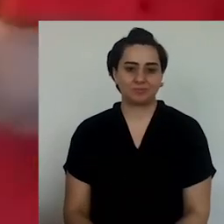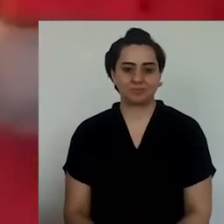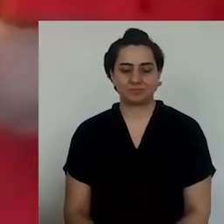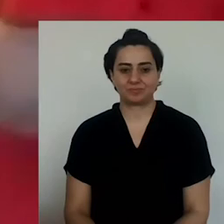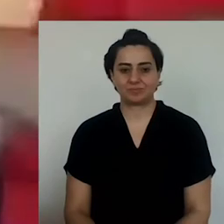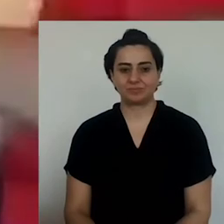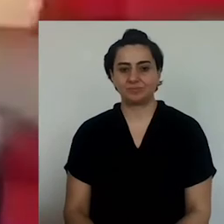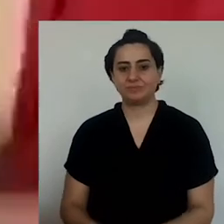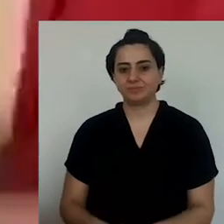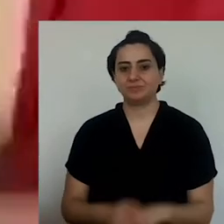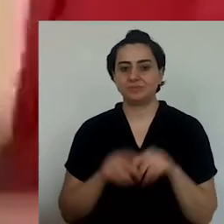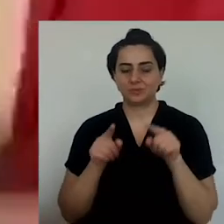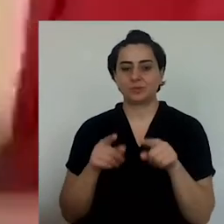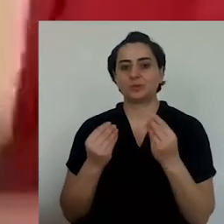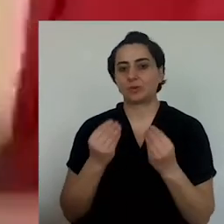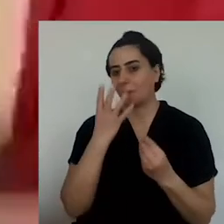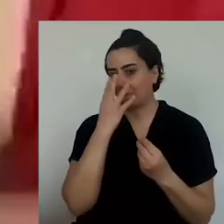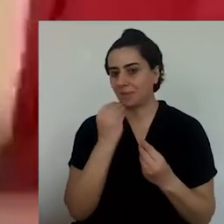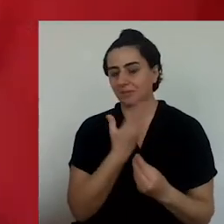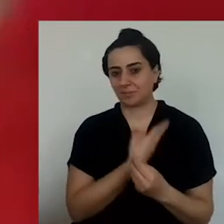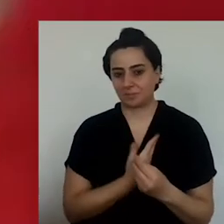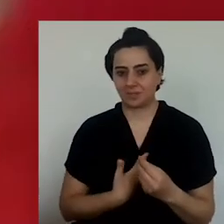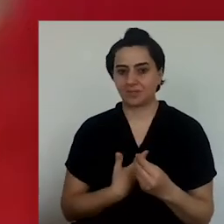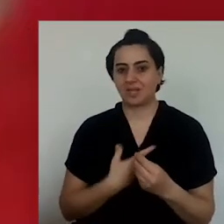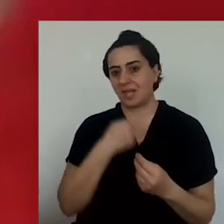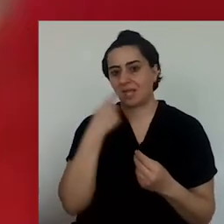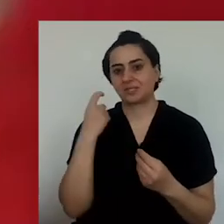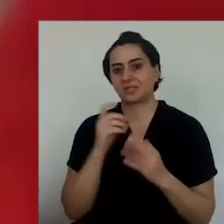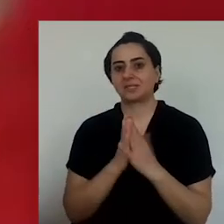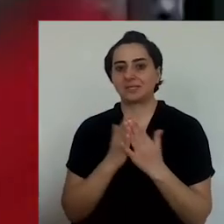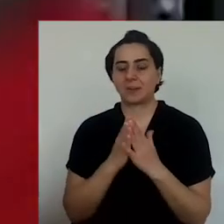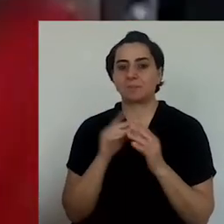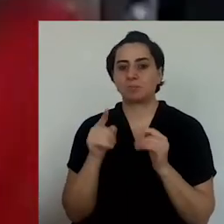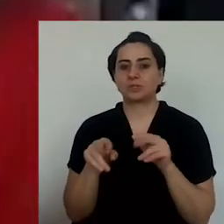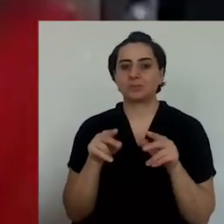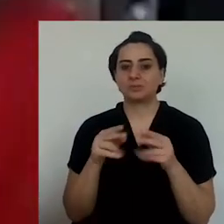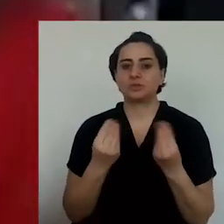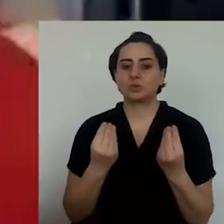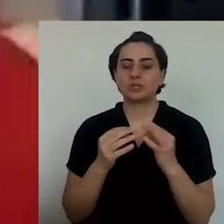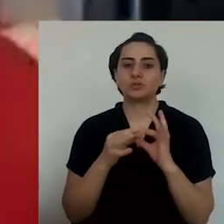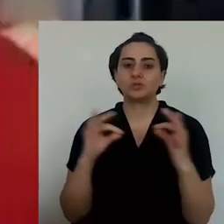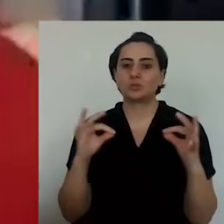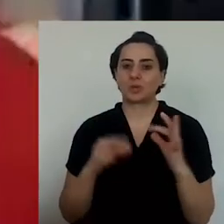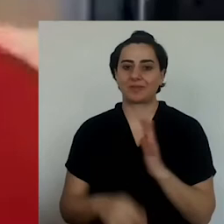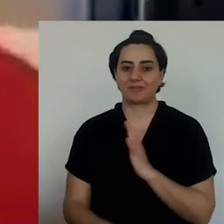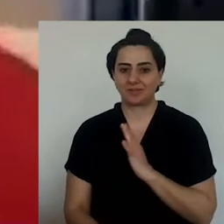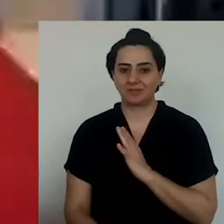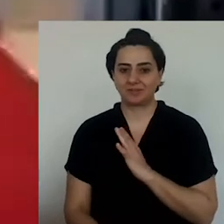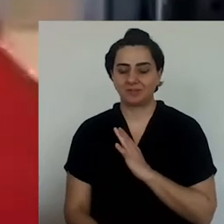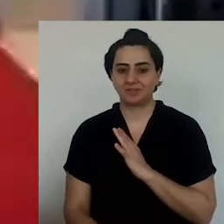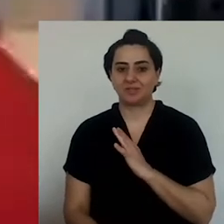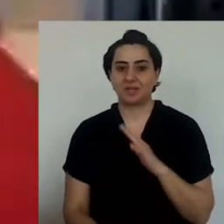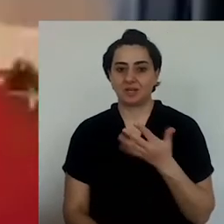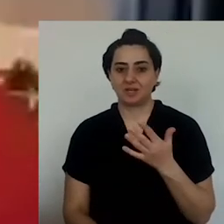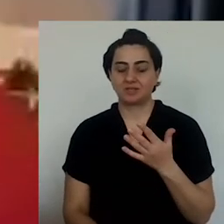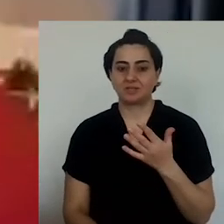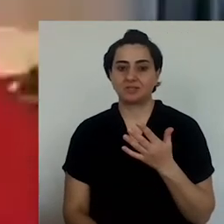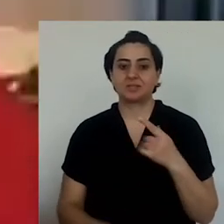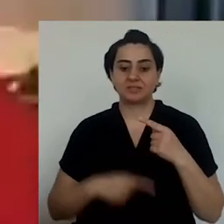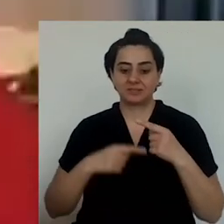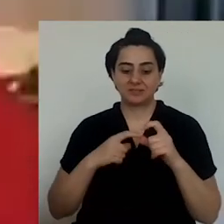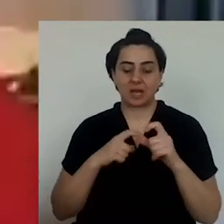hair and so on. So that's called duvaklama, which literally translates as putting a veil on.